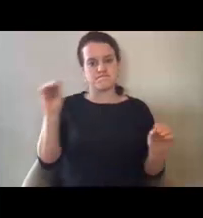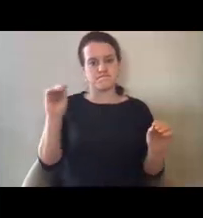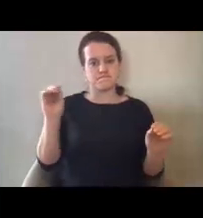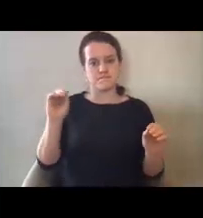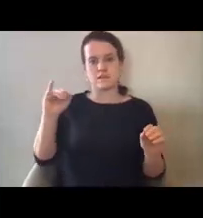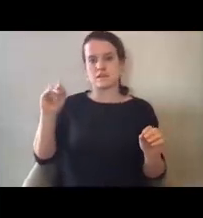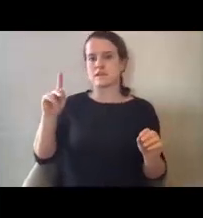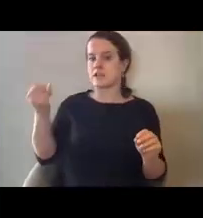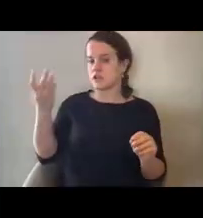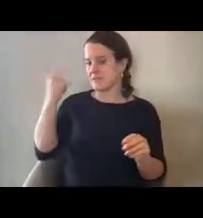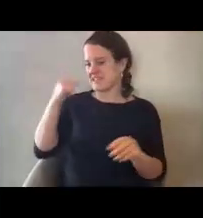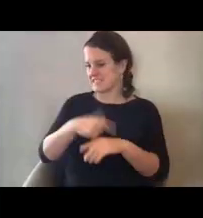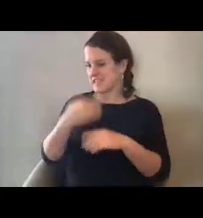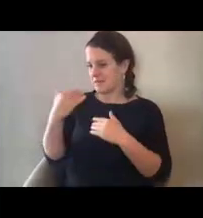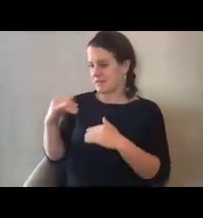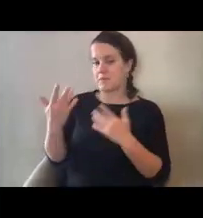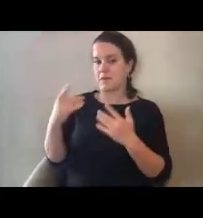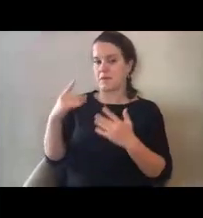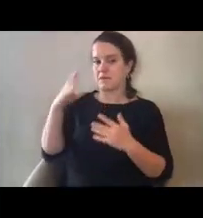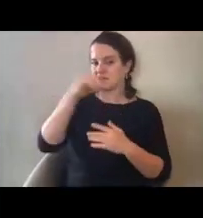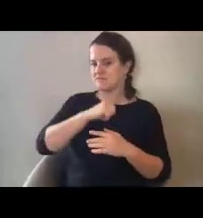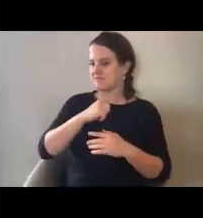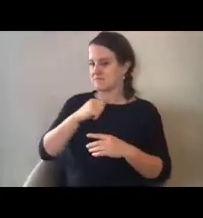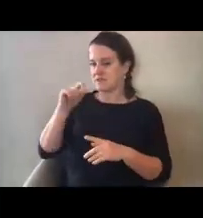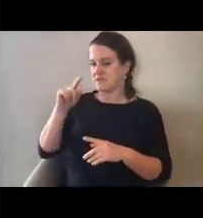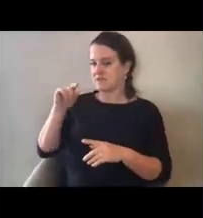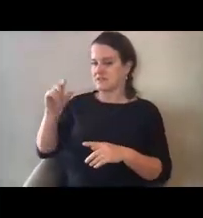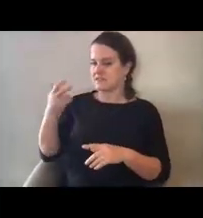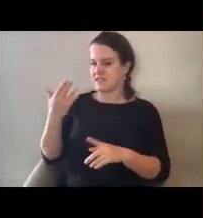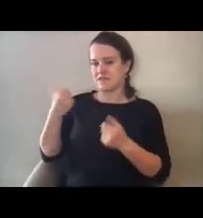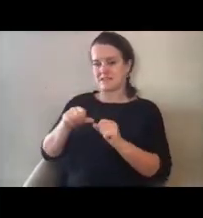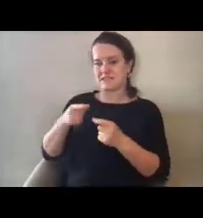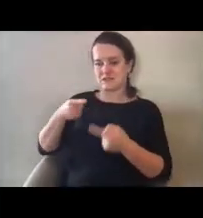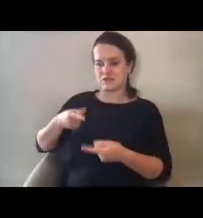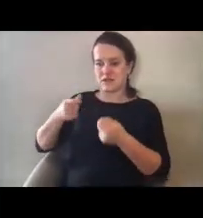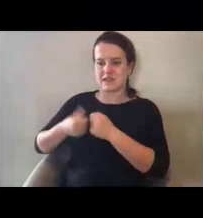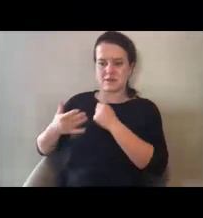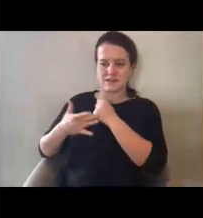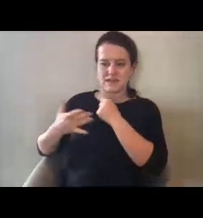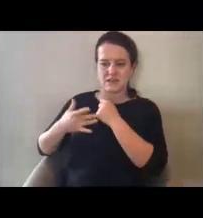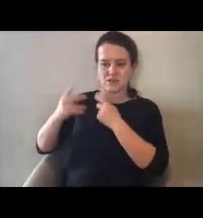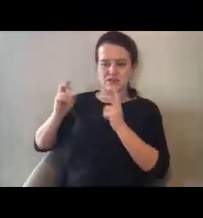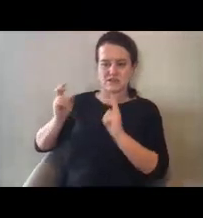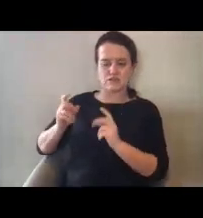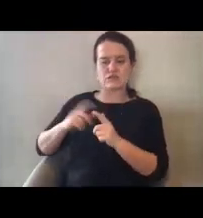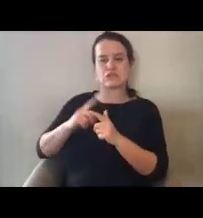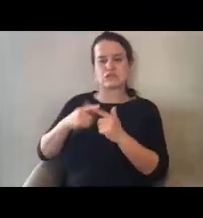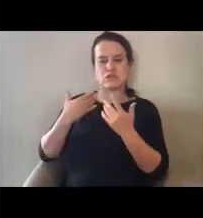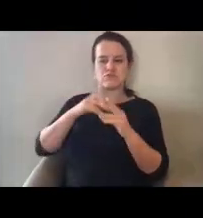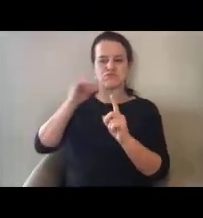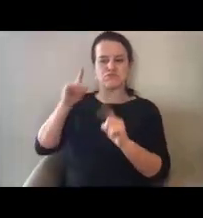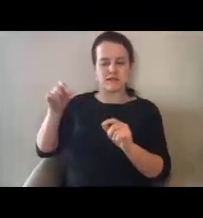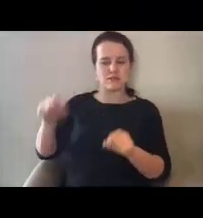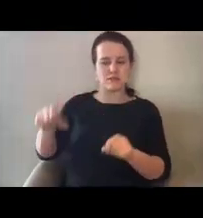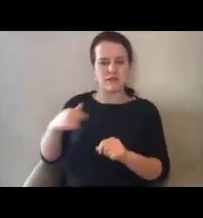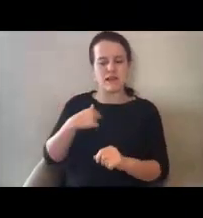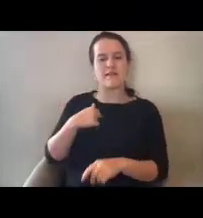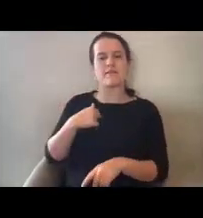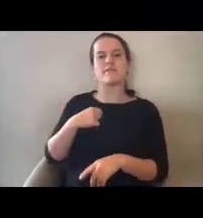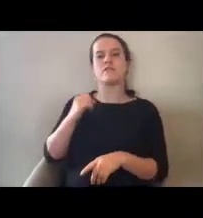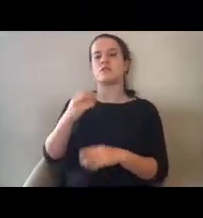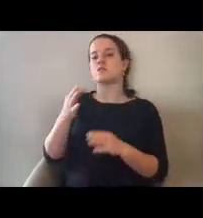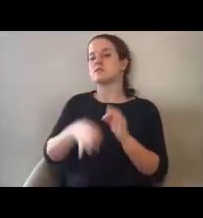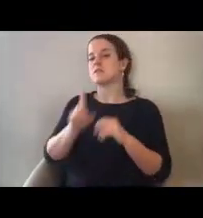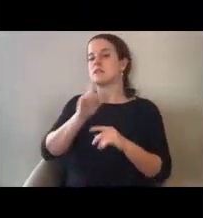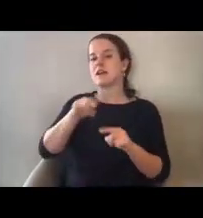in the interest of time, it may be safe to assume that Sarah is still experiencing technical difficulties, so I can feel that question. Um, the simple